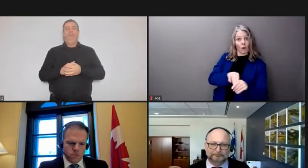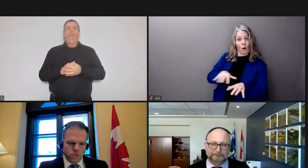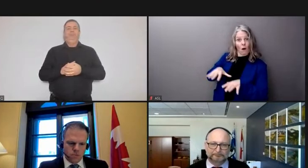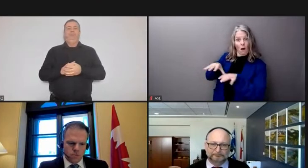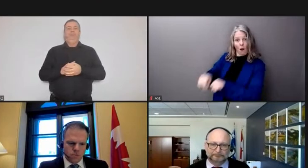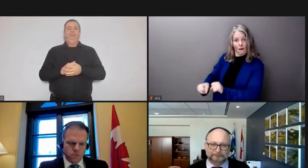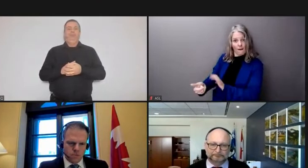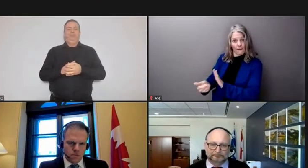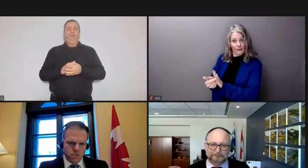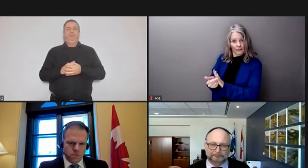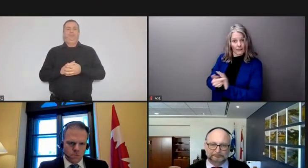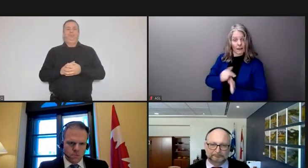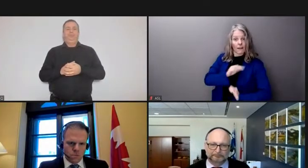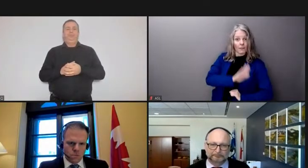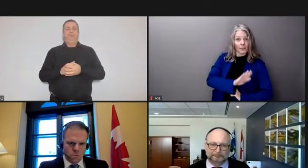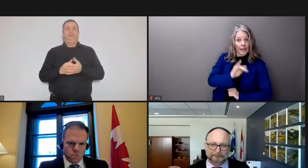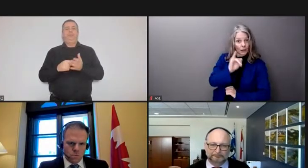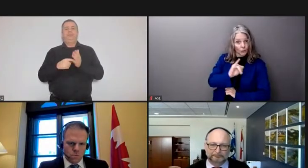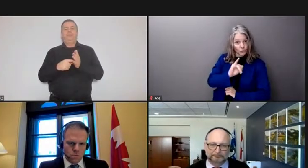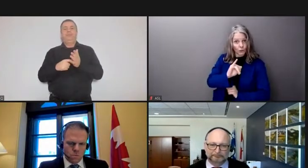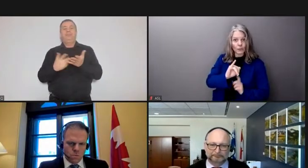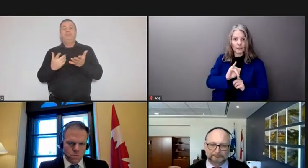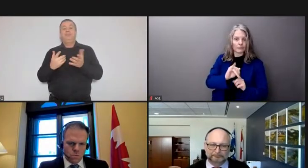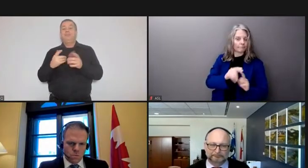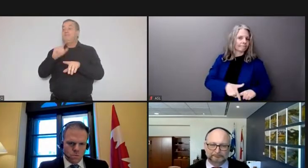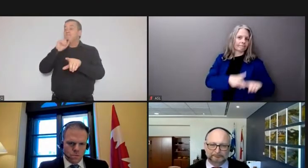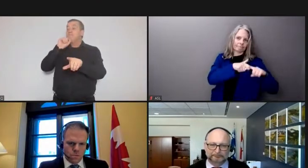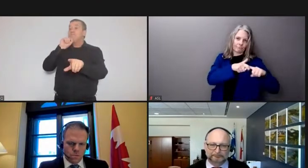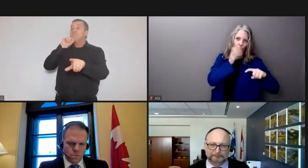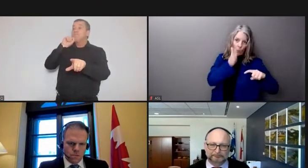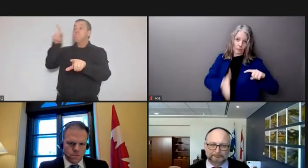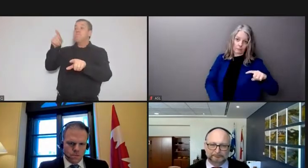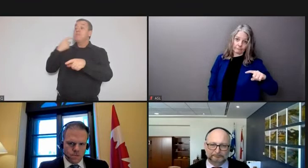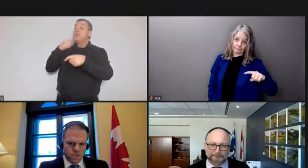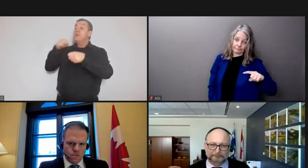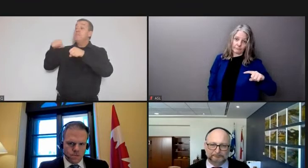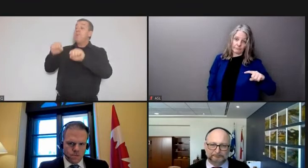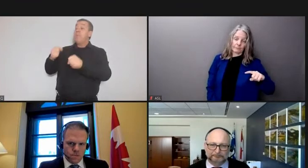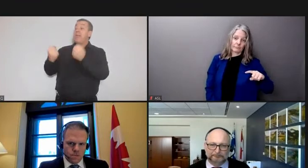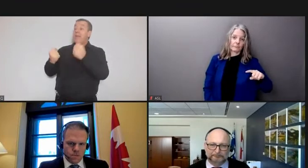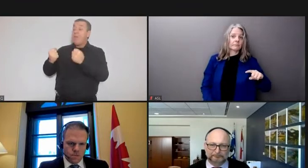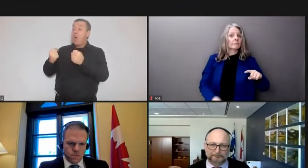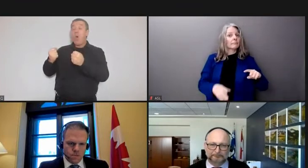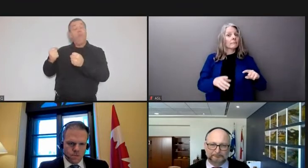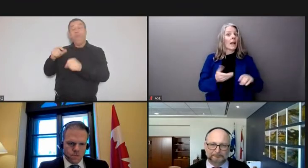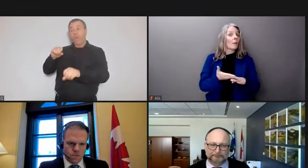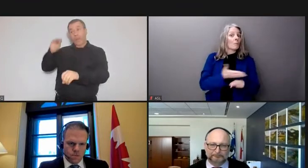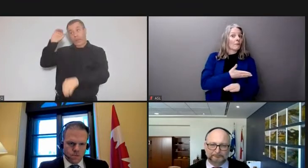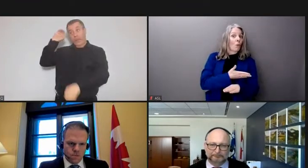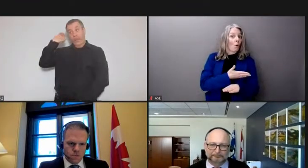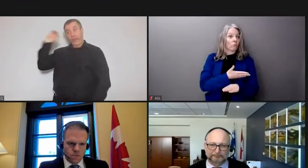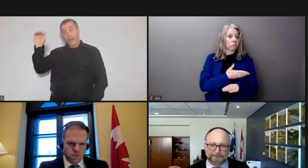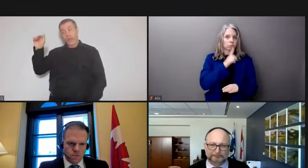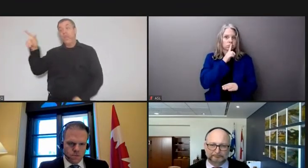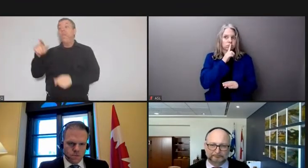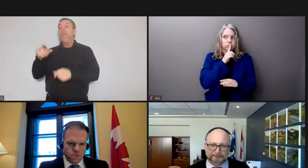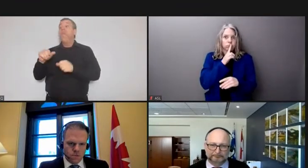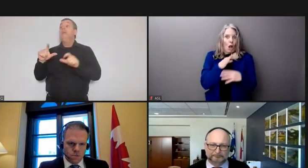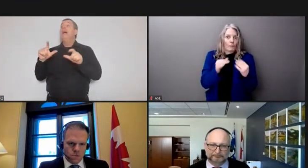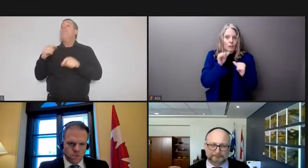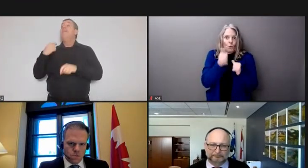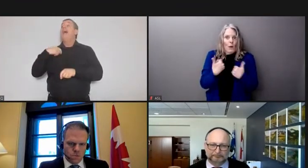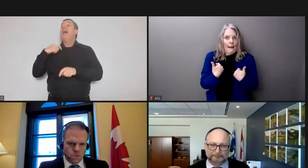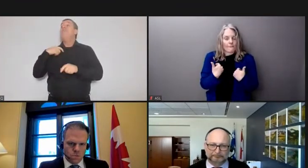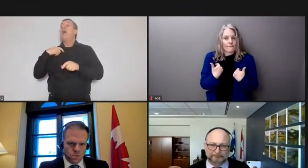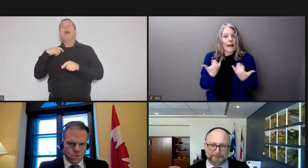these illegal occupations and blockades will be suspended so we didn't have those tools I don't believe